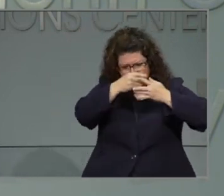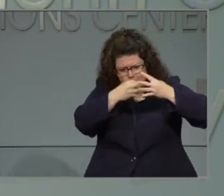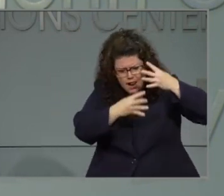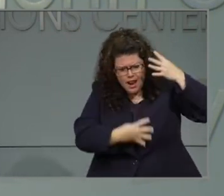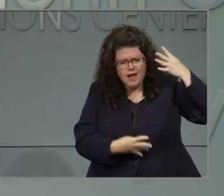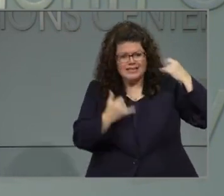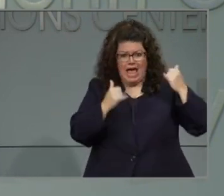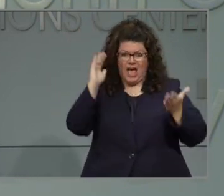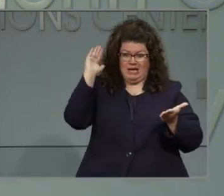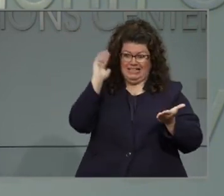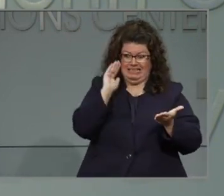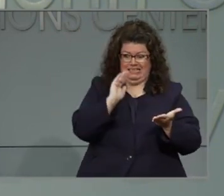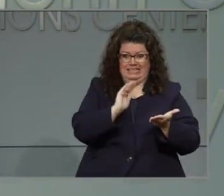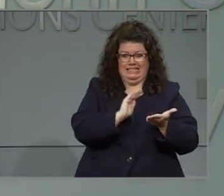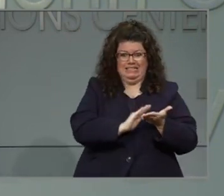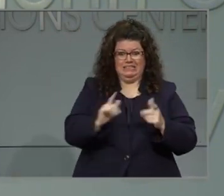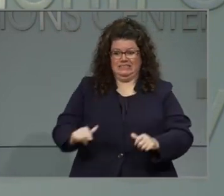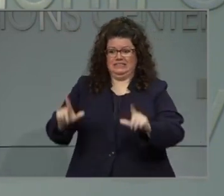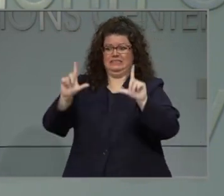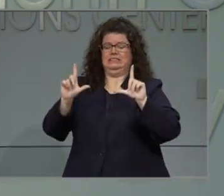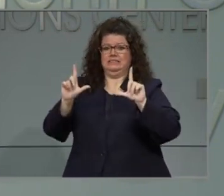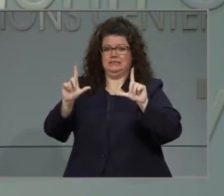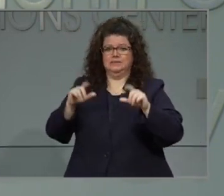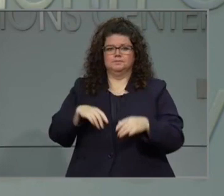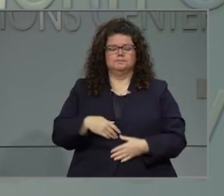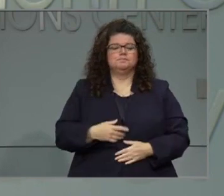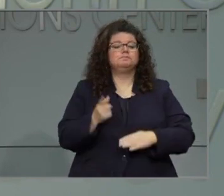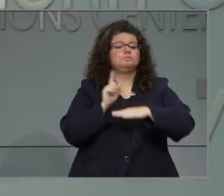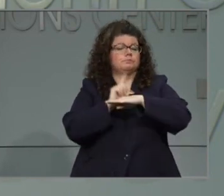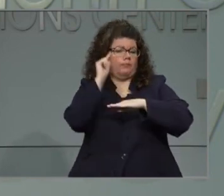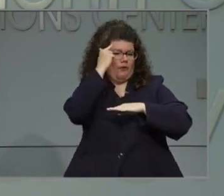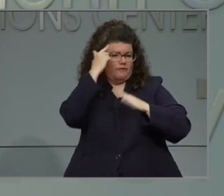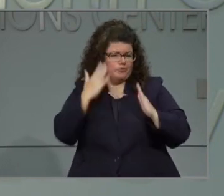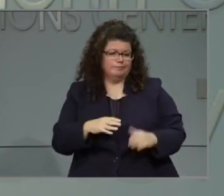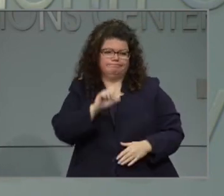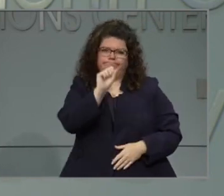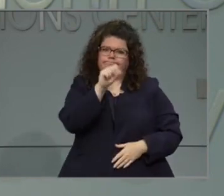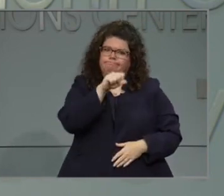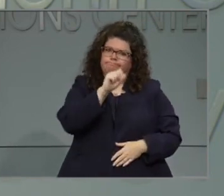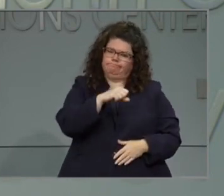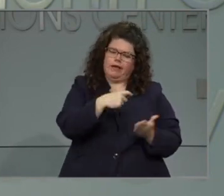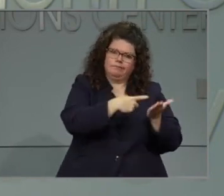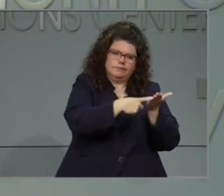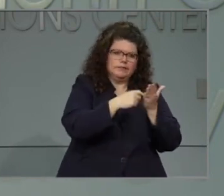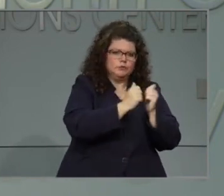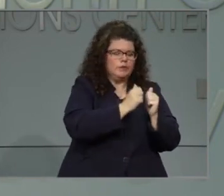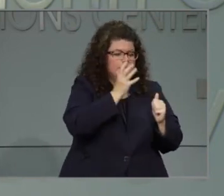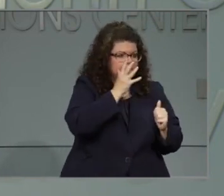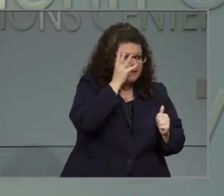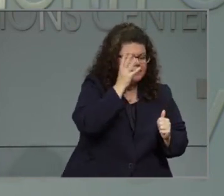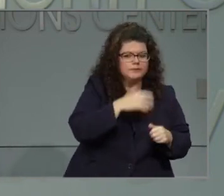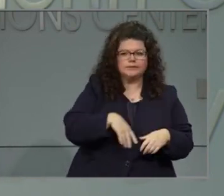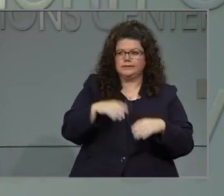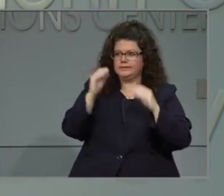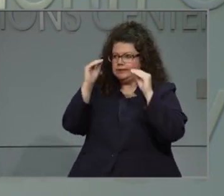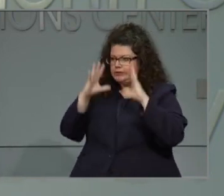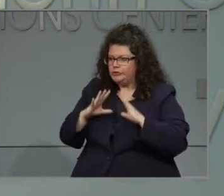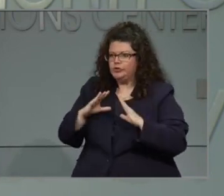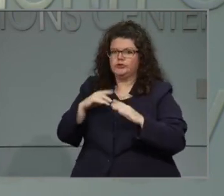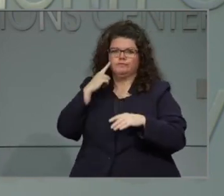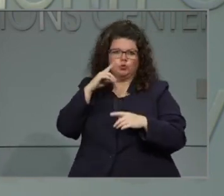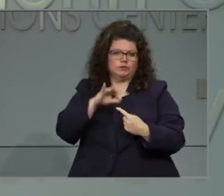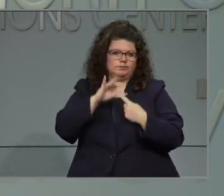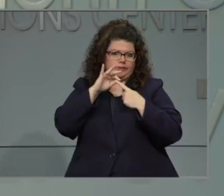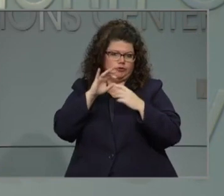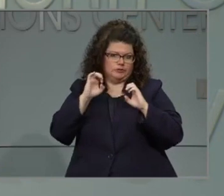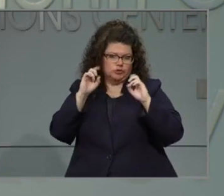talked to several special needs teachers and some special needs parents, and remote learning is a real